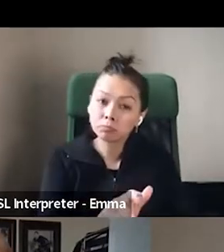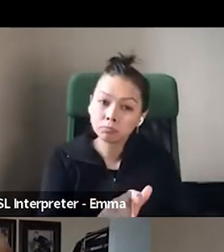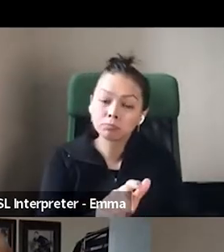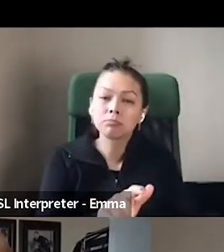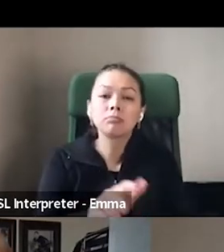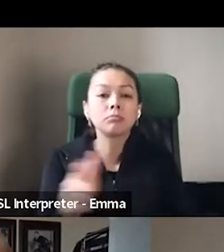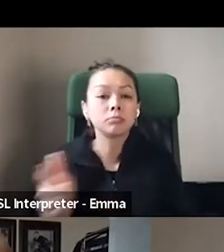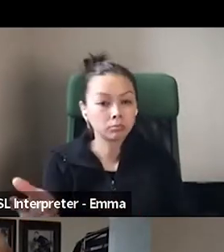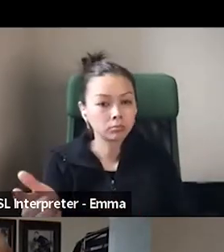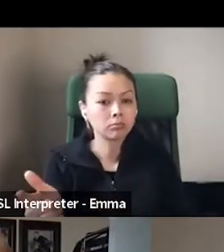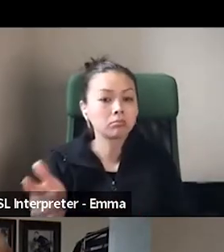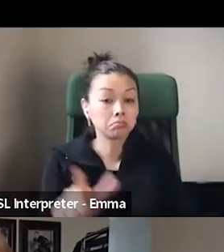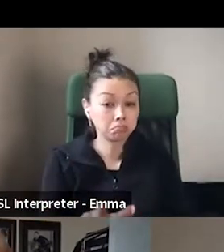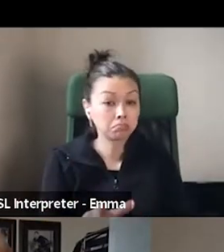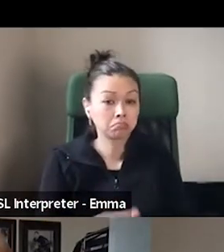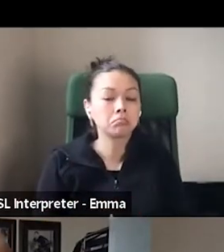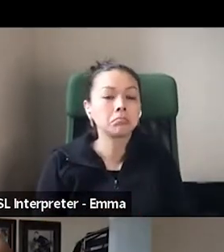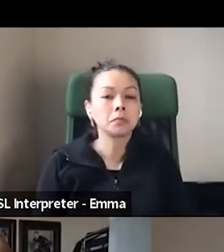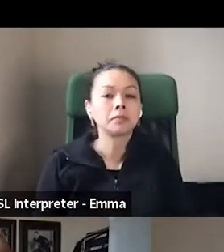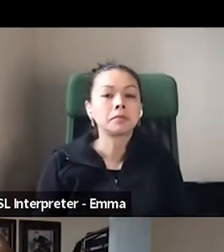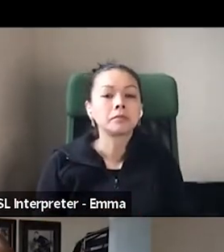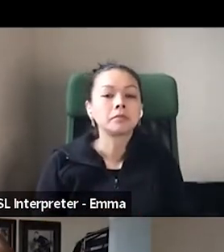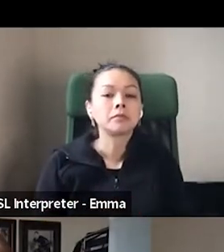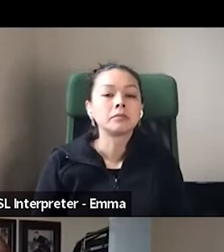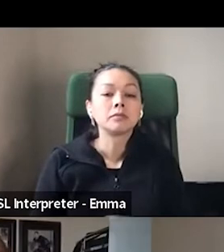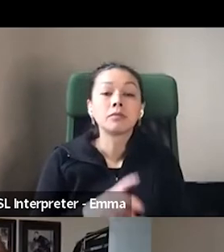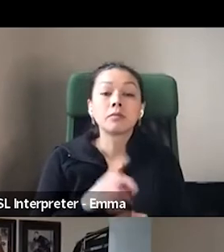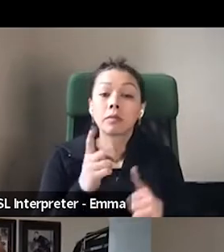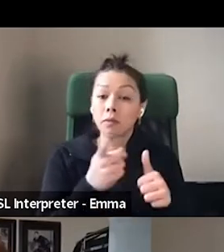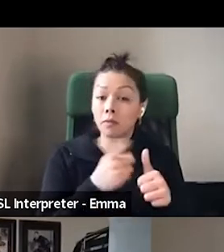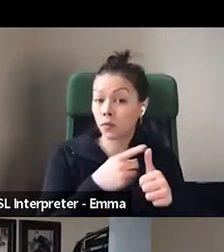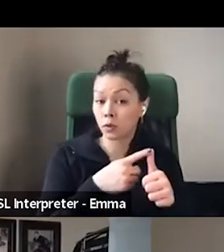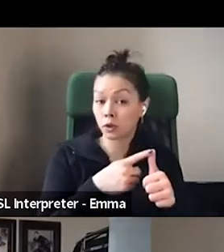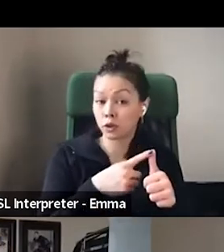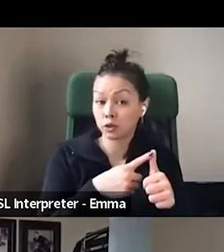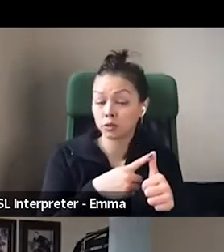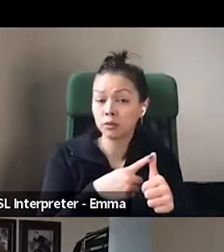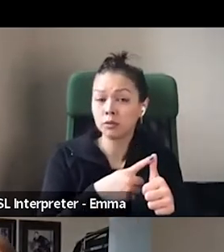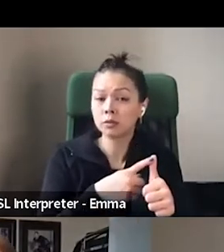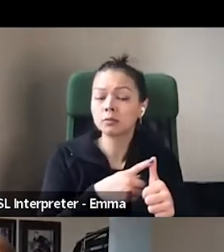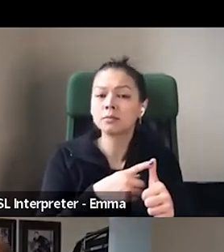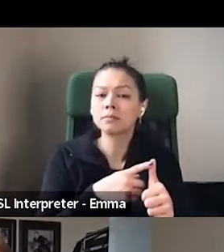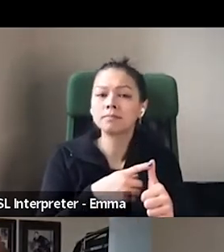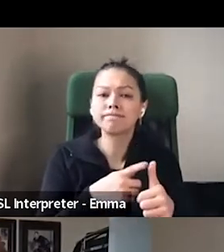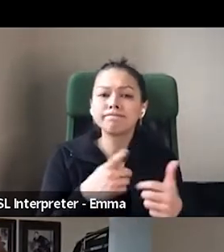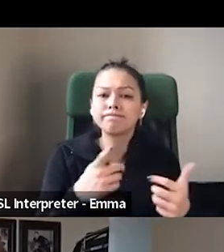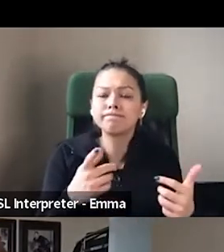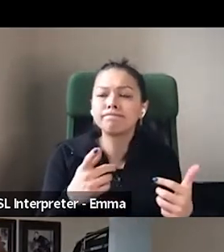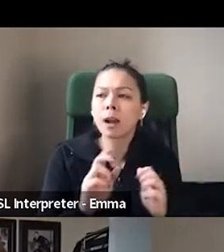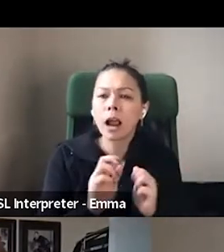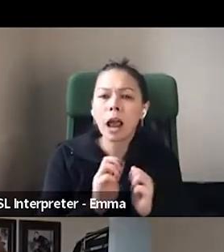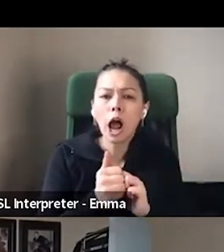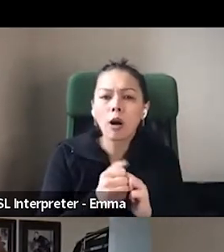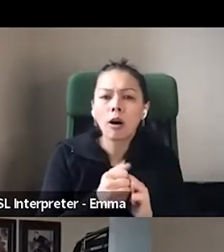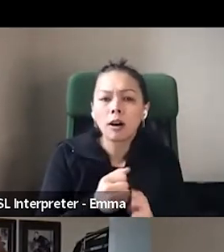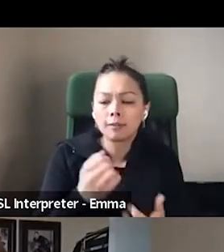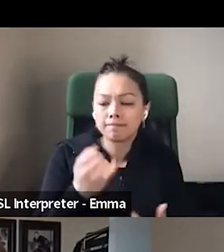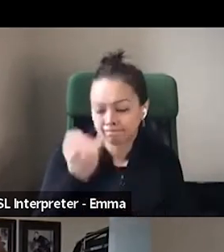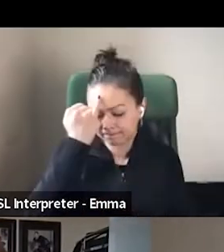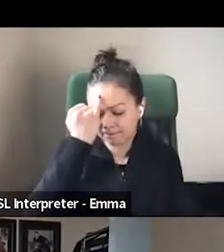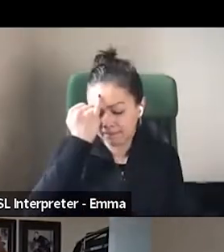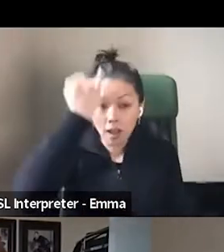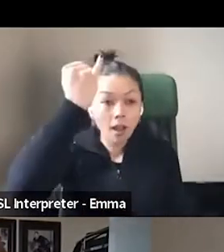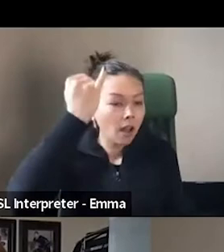And our first question is, what sparked the idea to start a bookstore? I mean, especially during a pandemic?